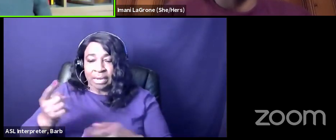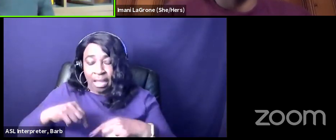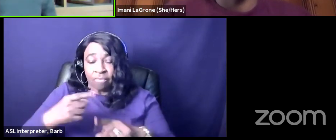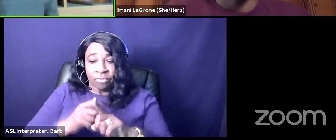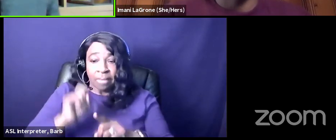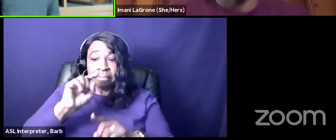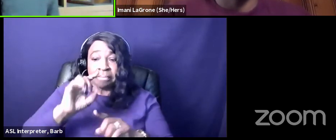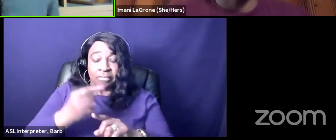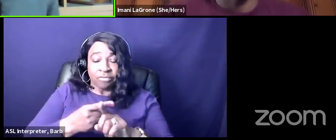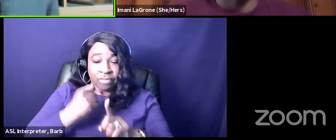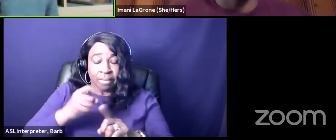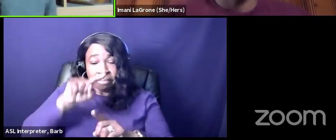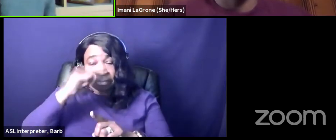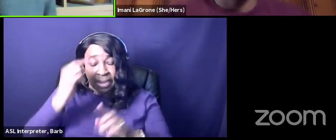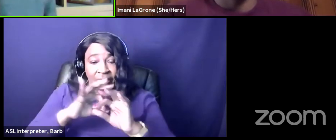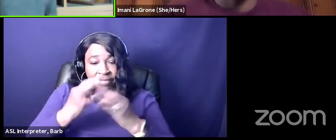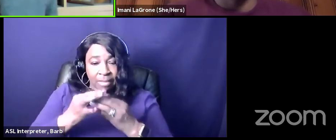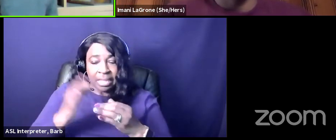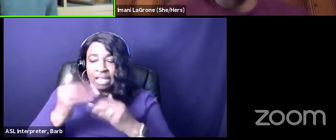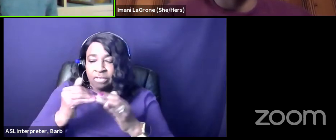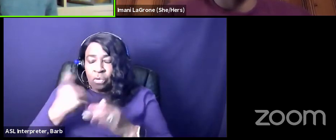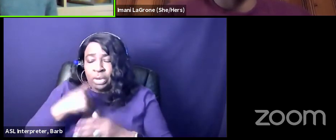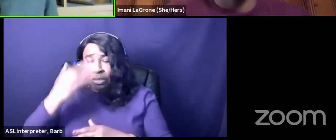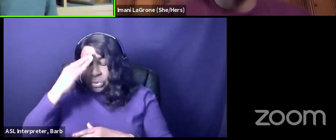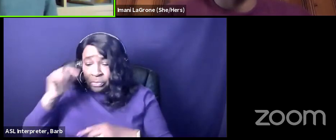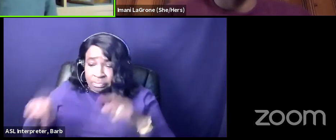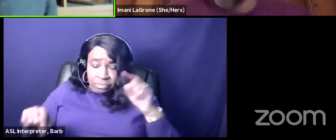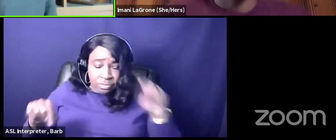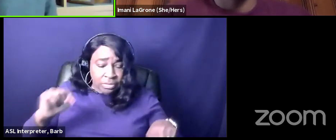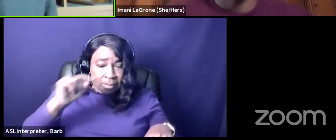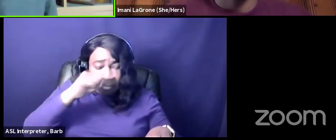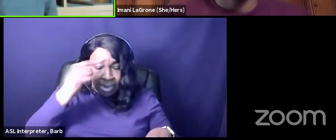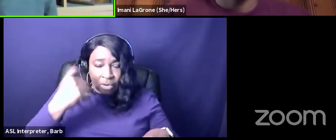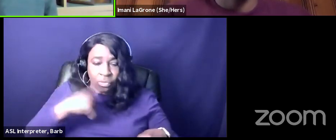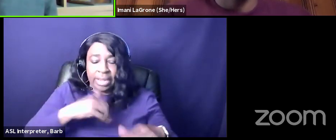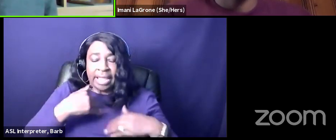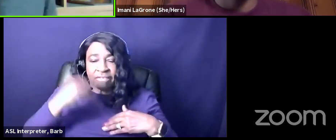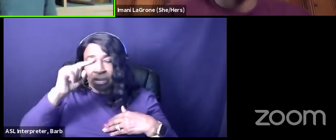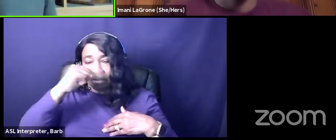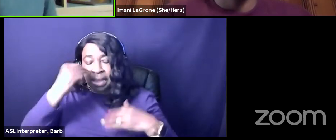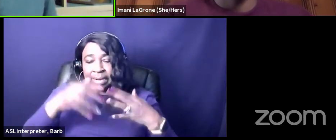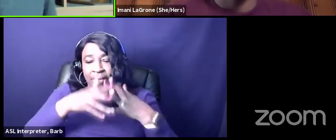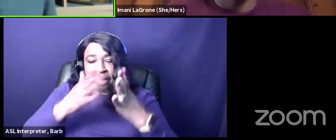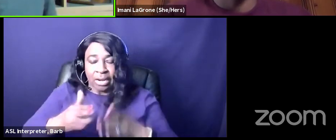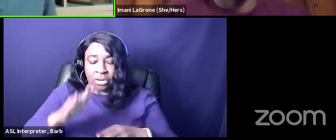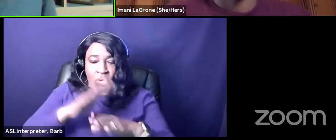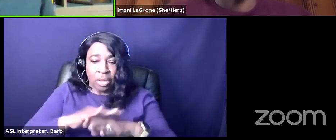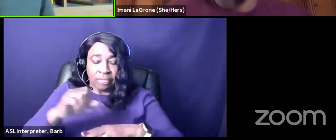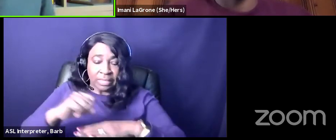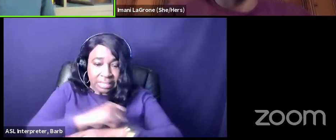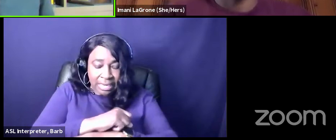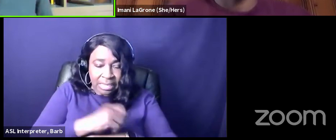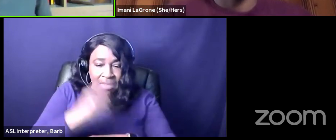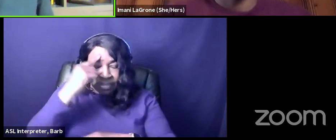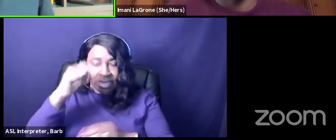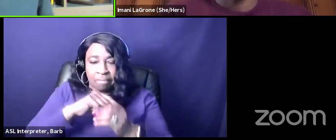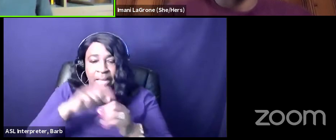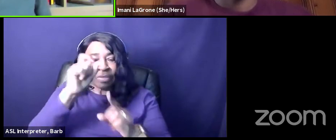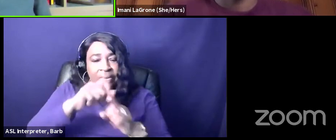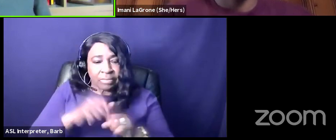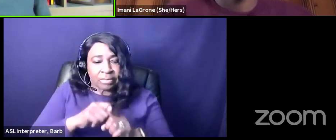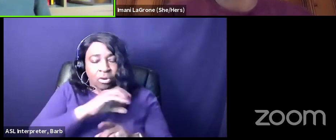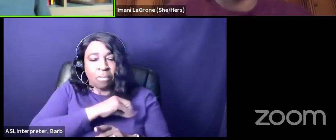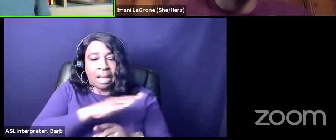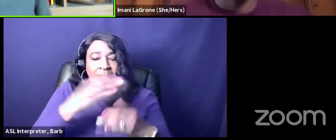and so to have a black american on stage right think about all the hell that michelle obama still gets and some of that is